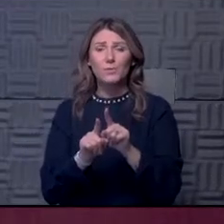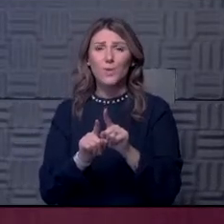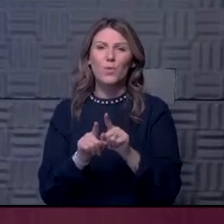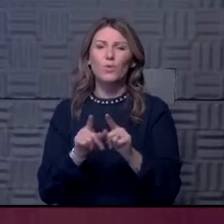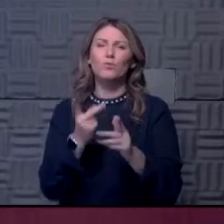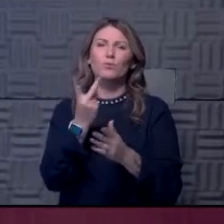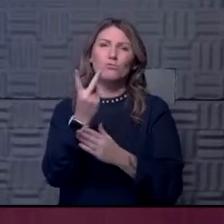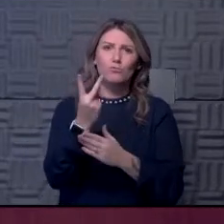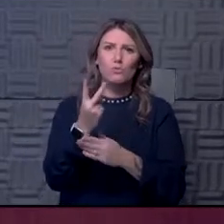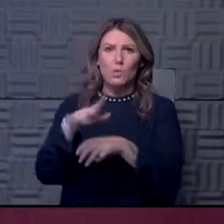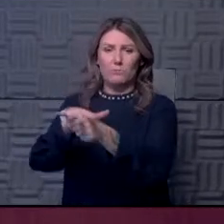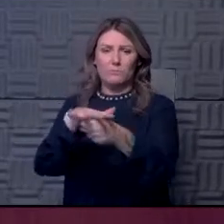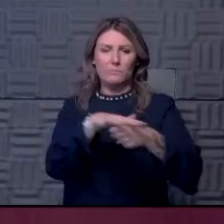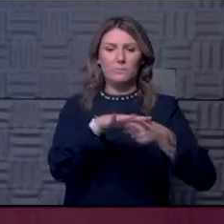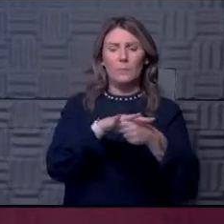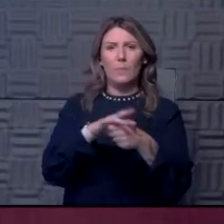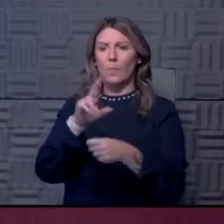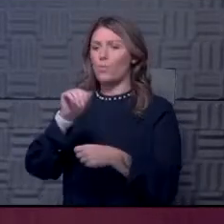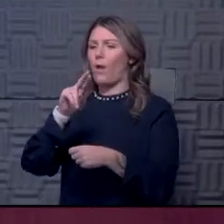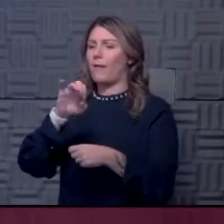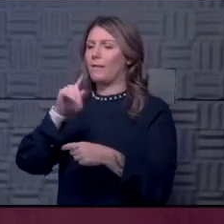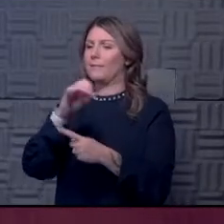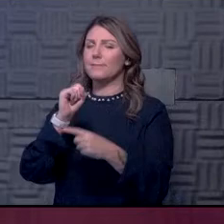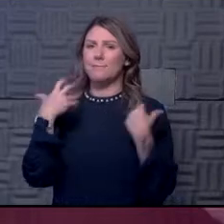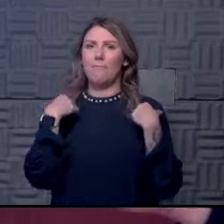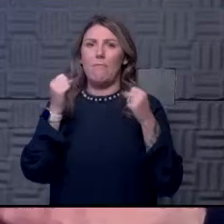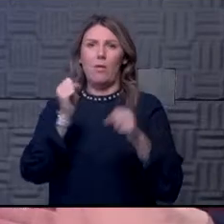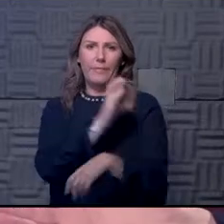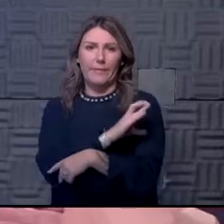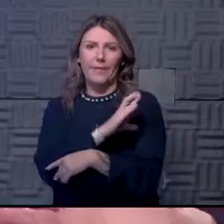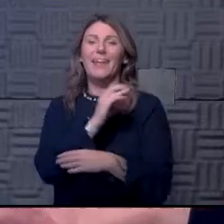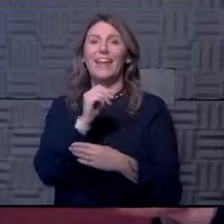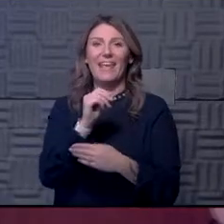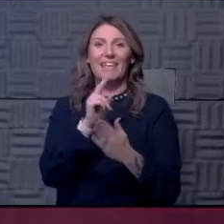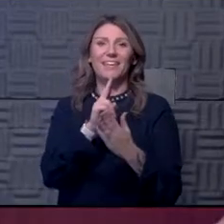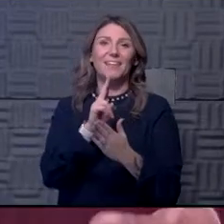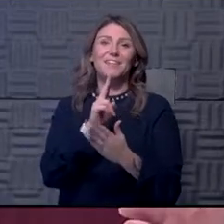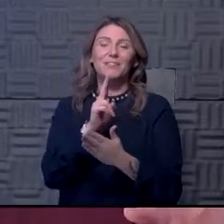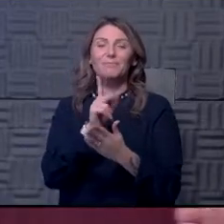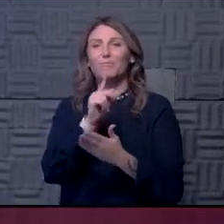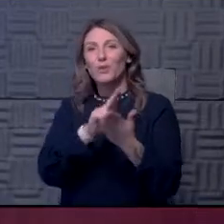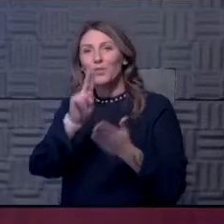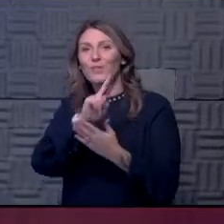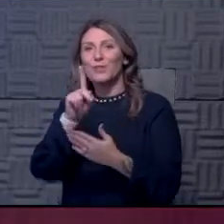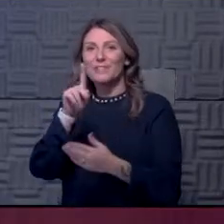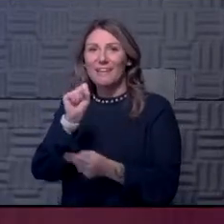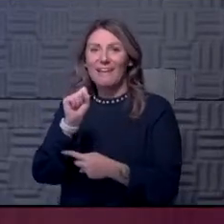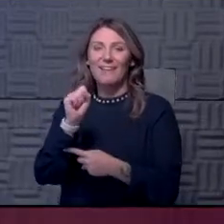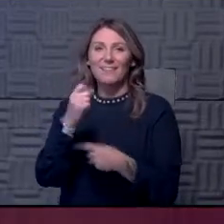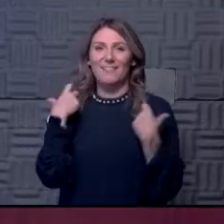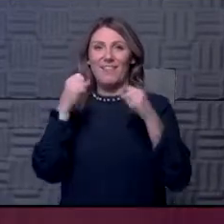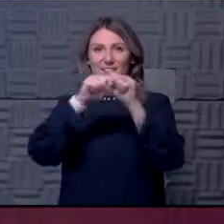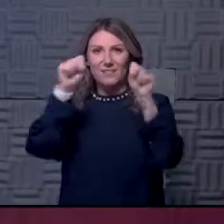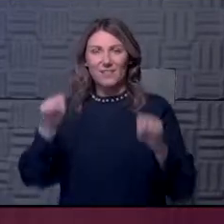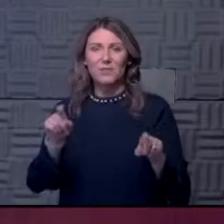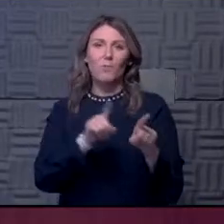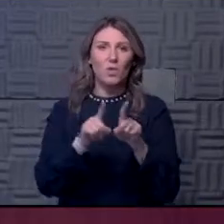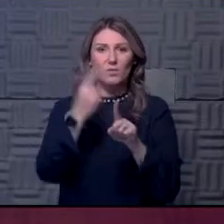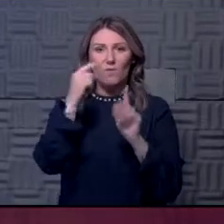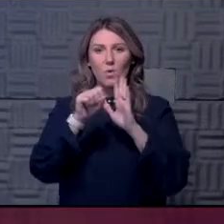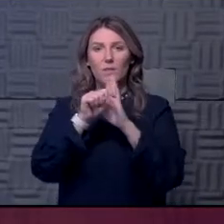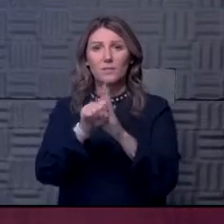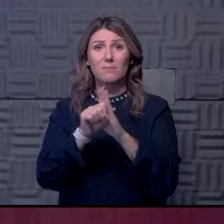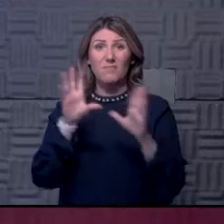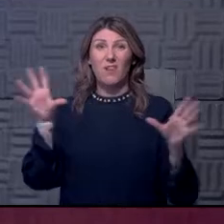two sites for that, our Watkins Health Clinic, as well as the University of Kansas Health System has a testing site for symptomatics as well. And